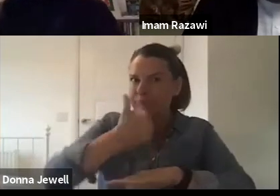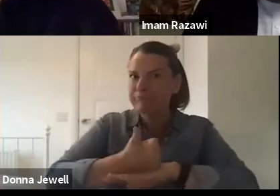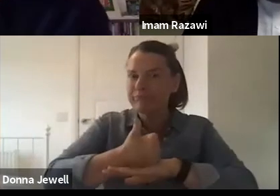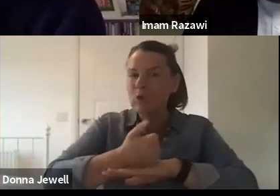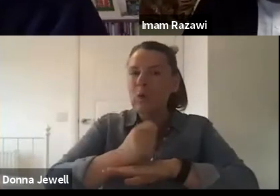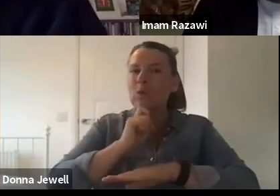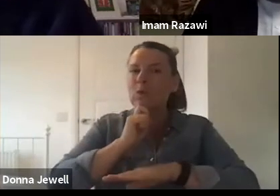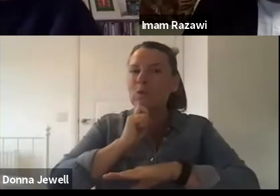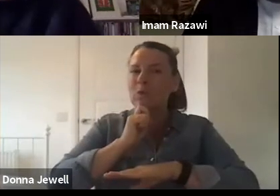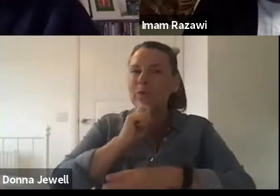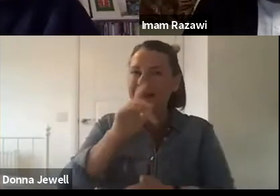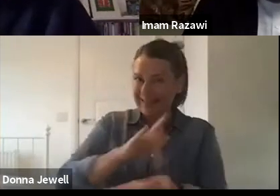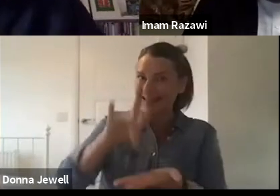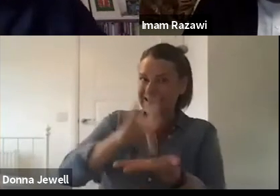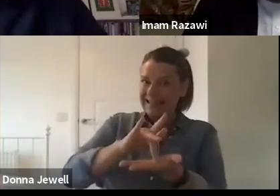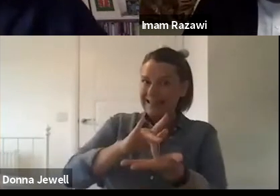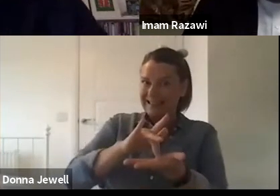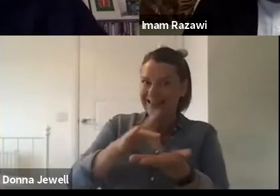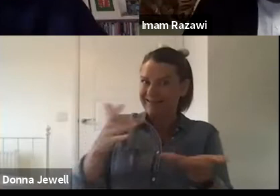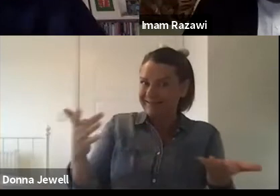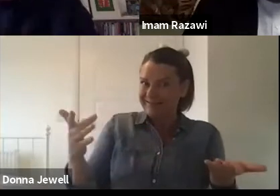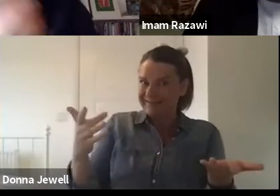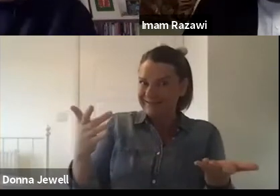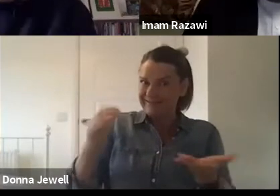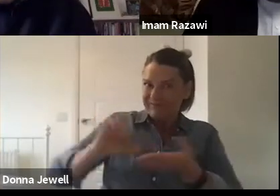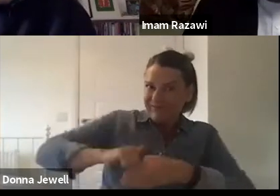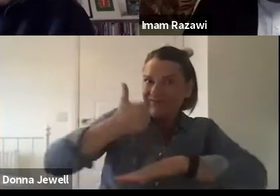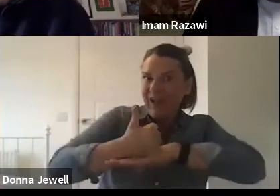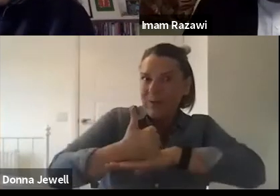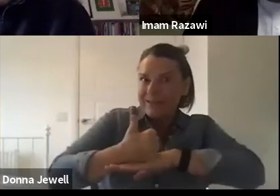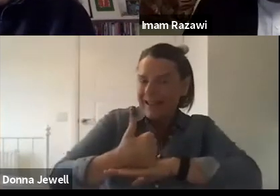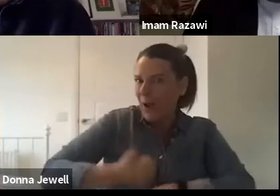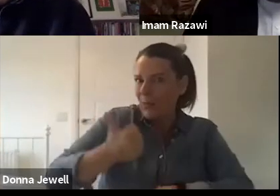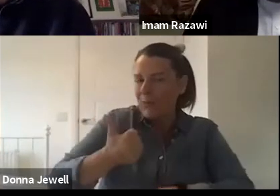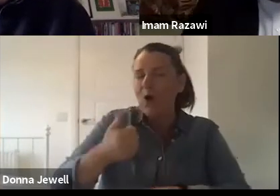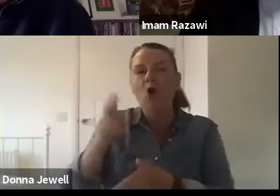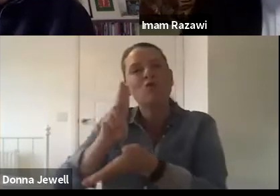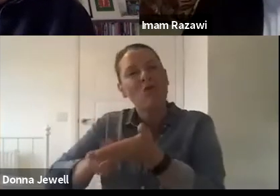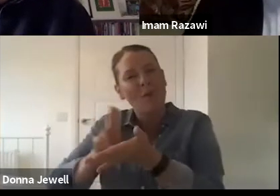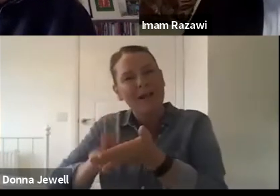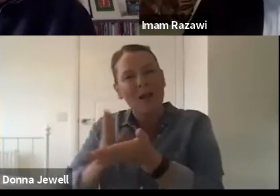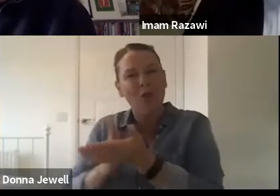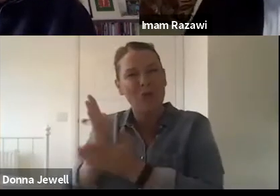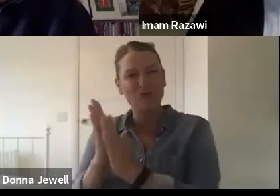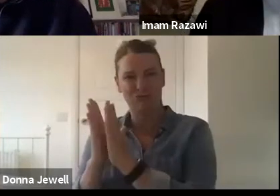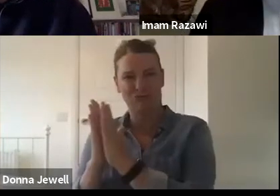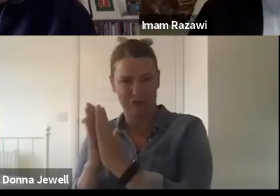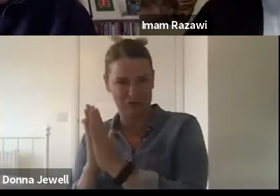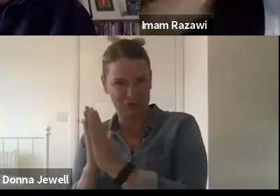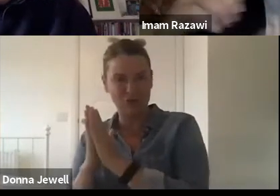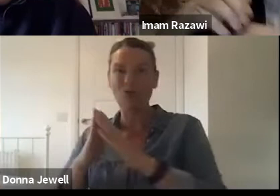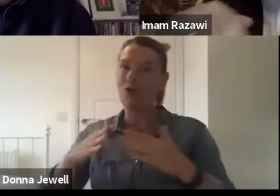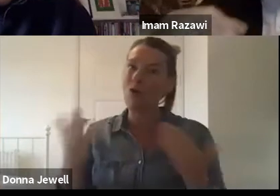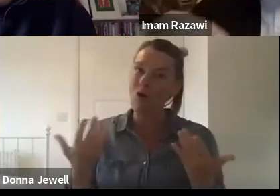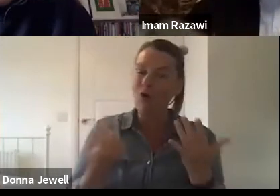which is quite unusual. often the founding of a university happens through either a religious foundation or another